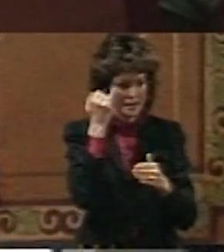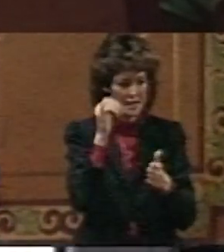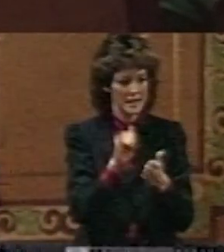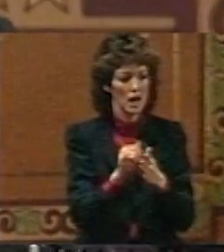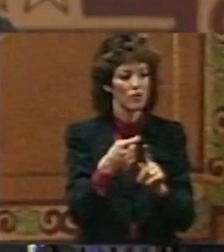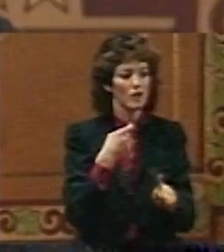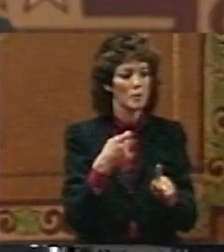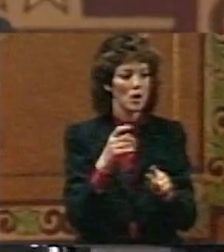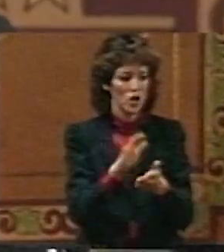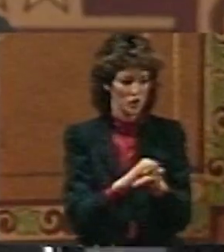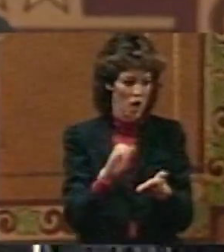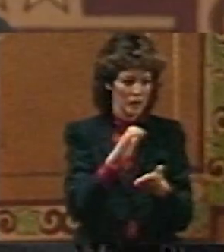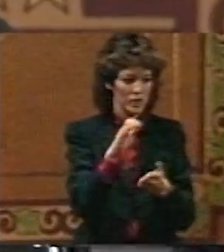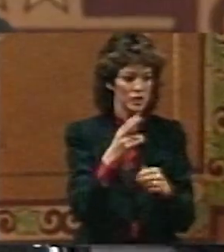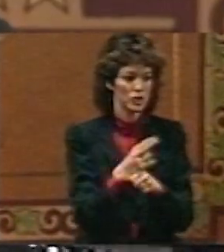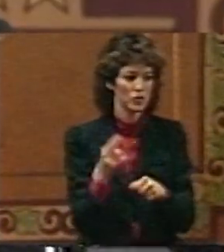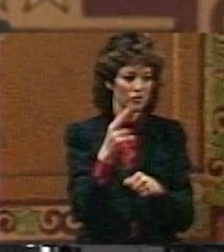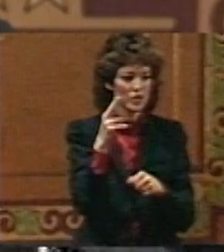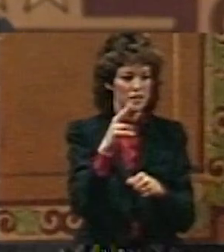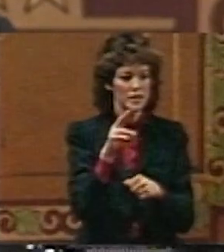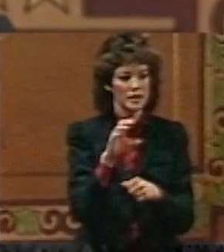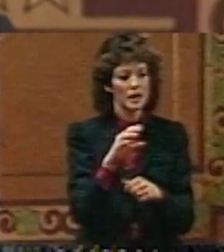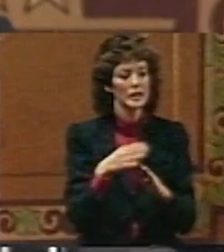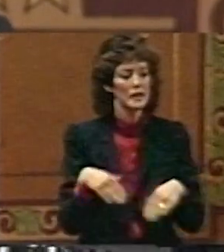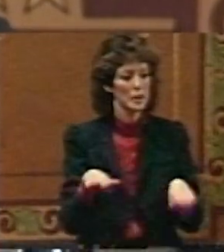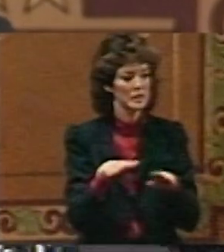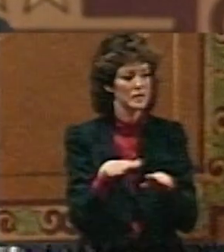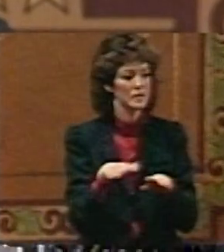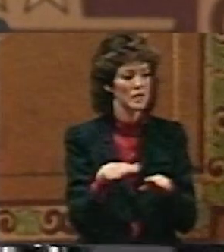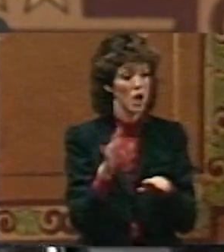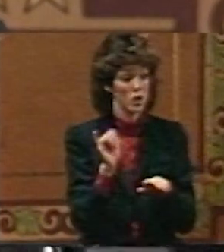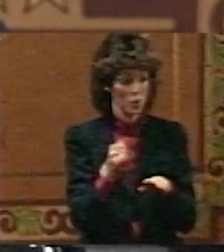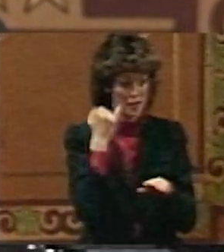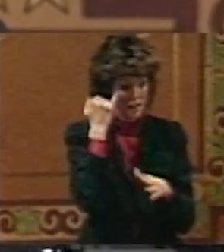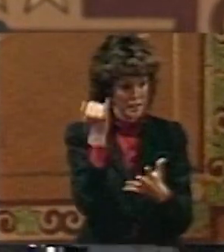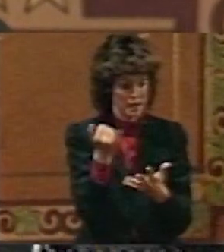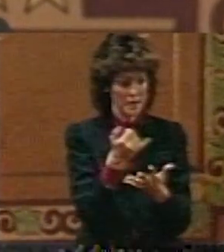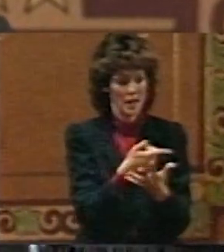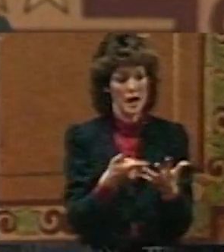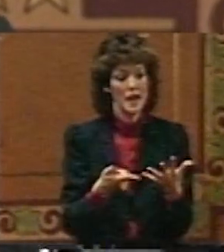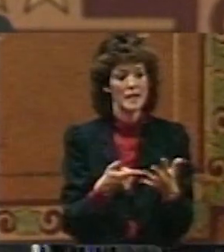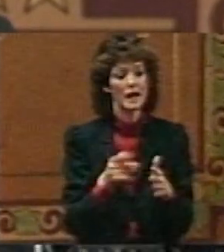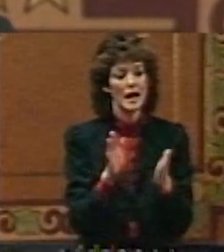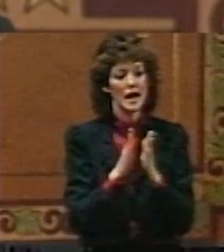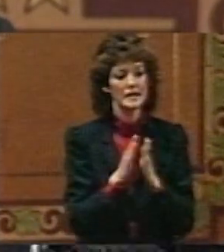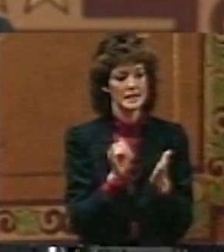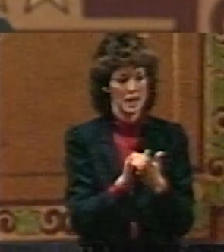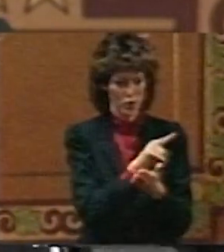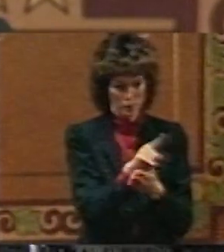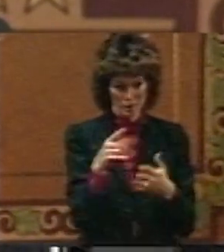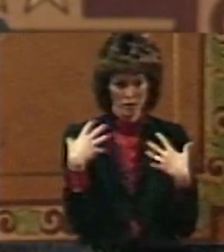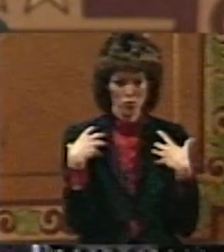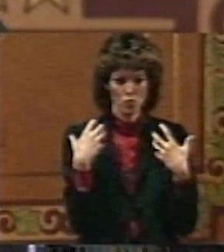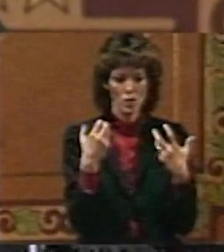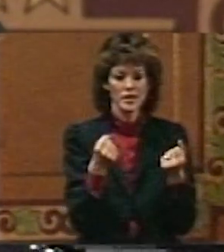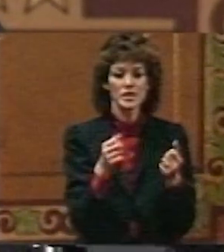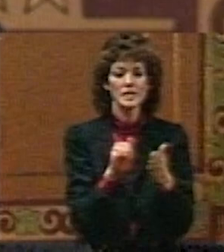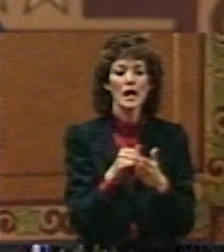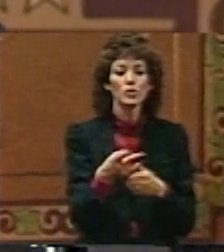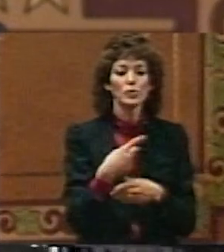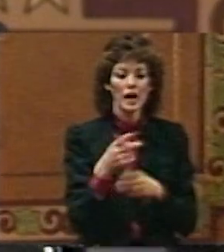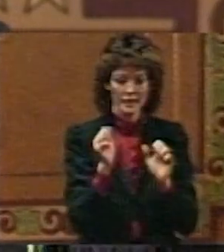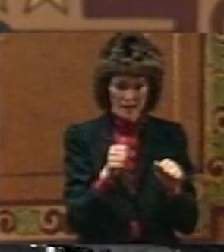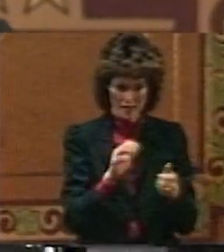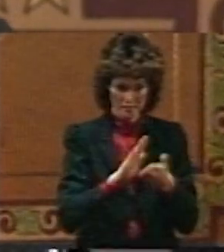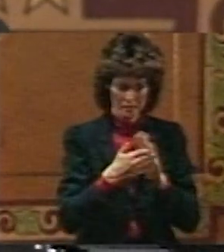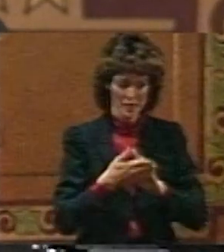some of our college and university campuses. And it is with those ideas that I ask that you be courageous, that you and I can be